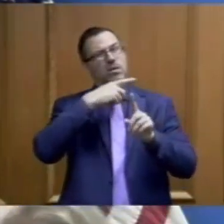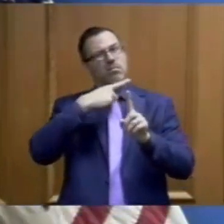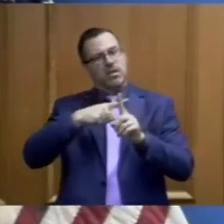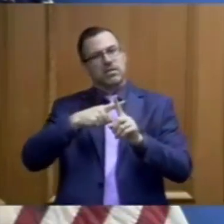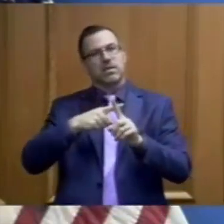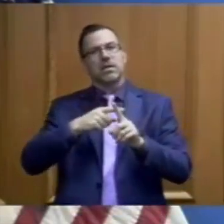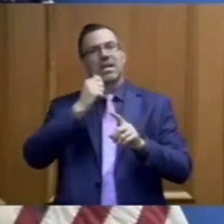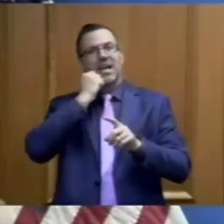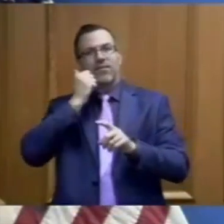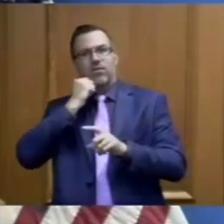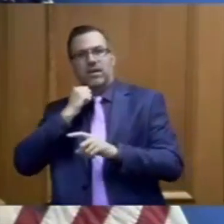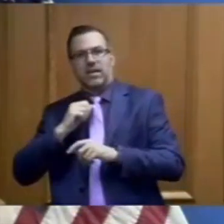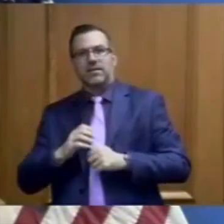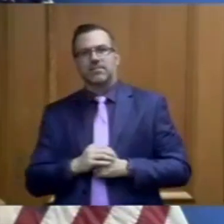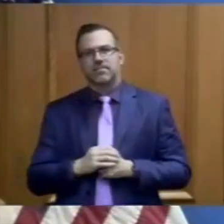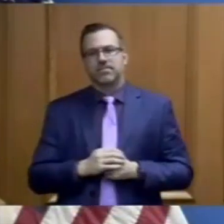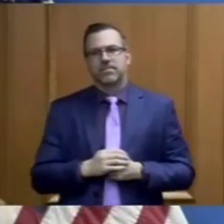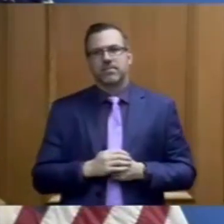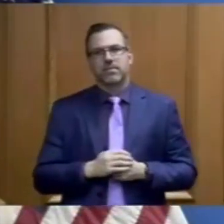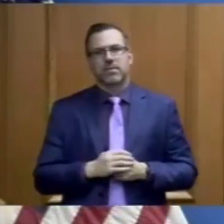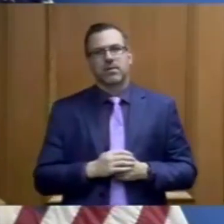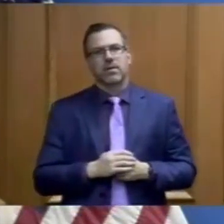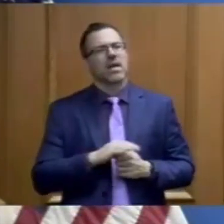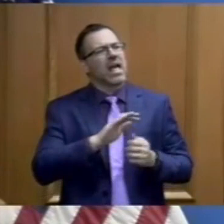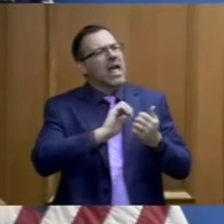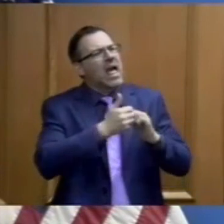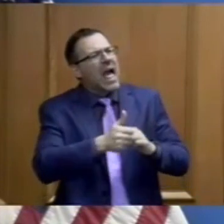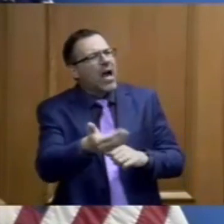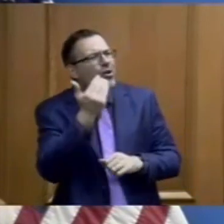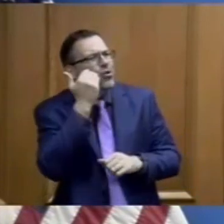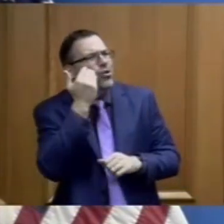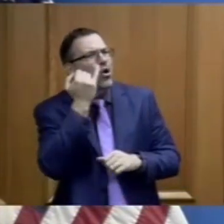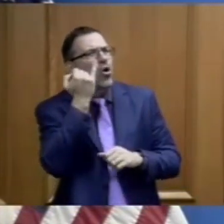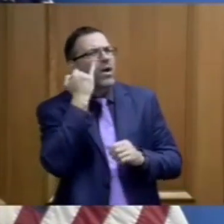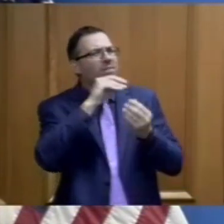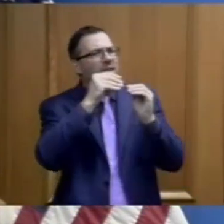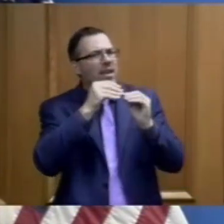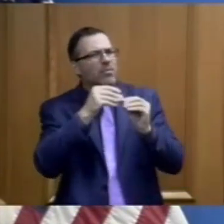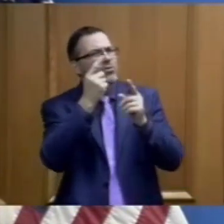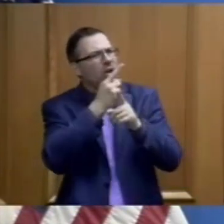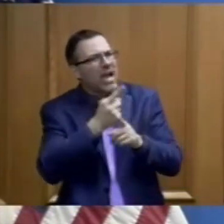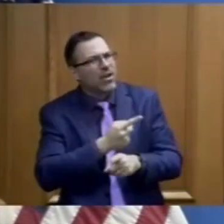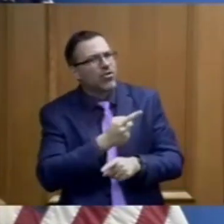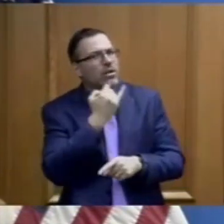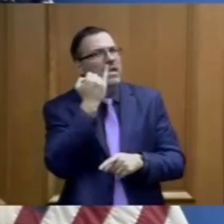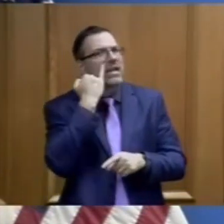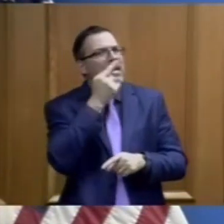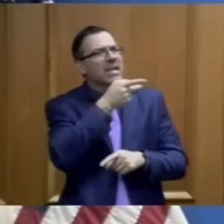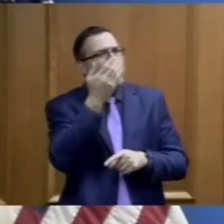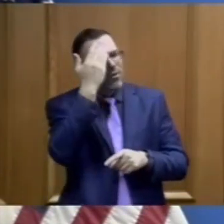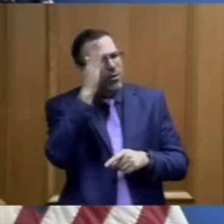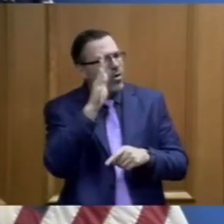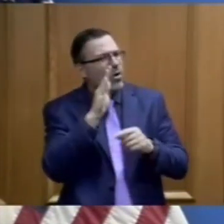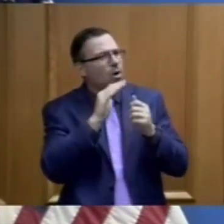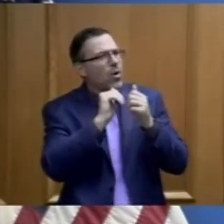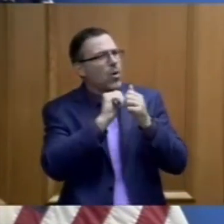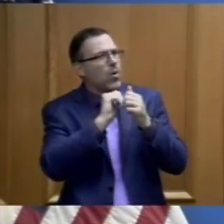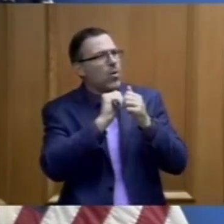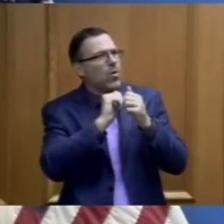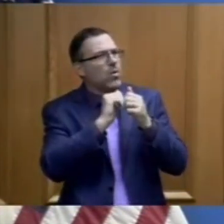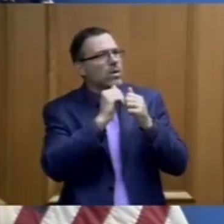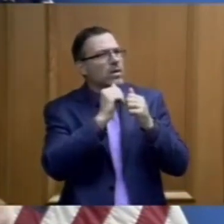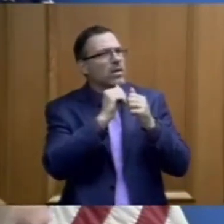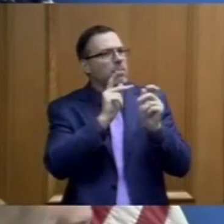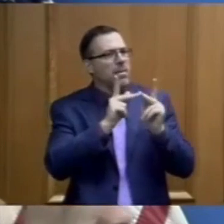Well, I guess I'm wondering how you know those metrics are accurate if you don't know how it's spreading among asymptomatic